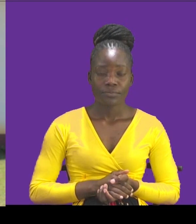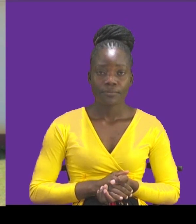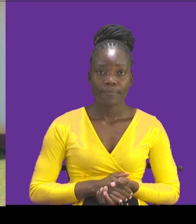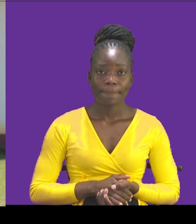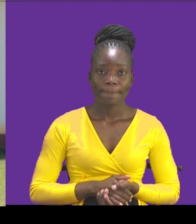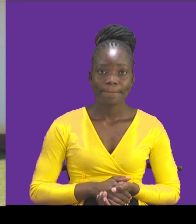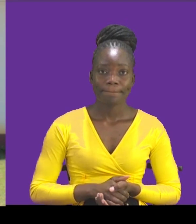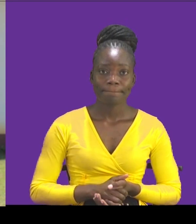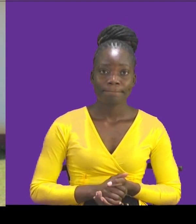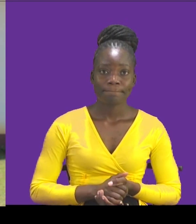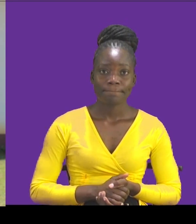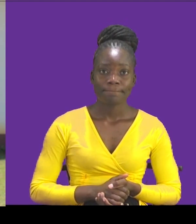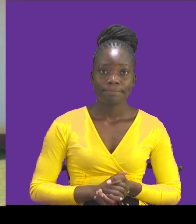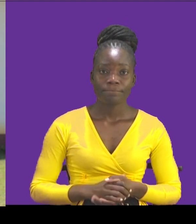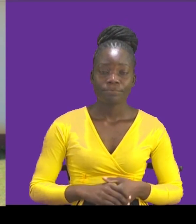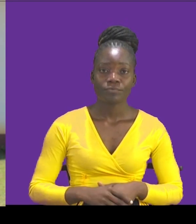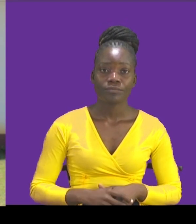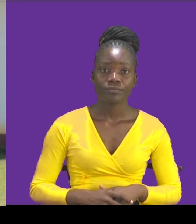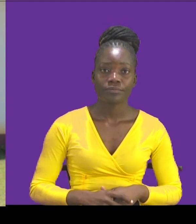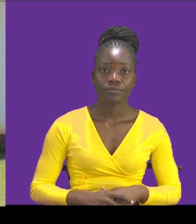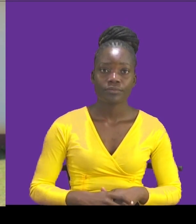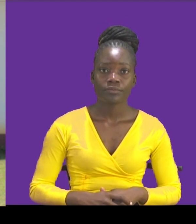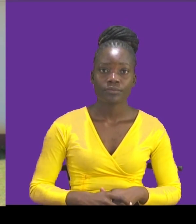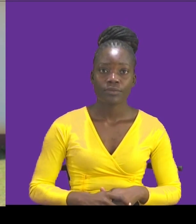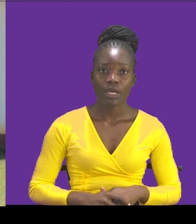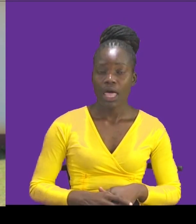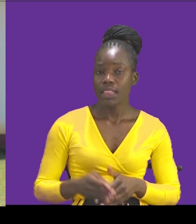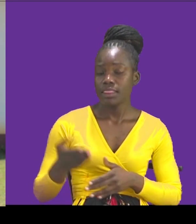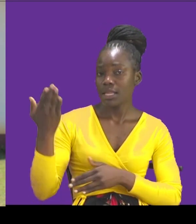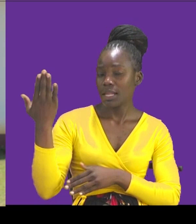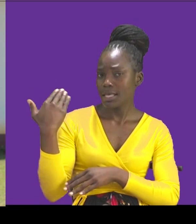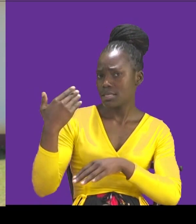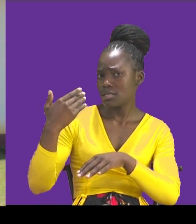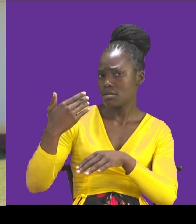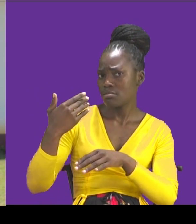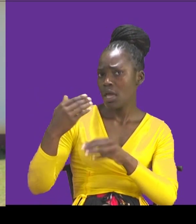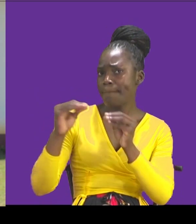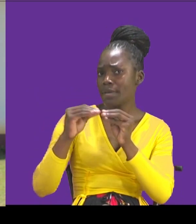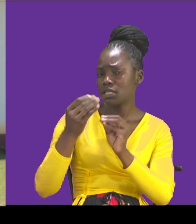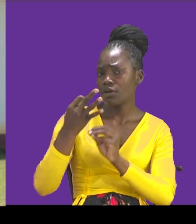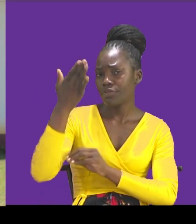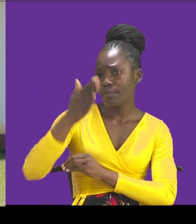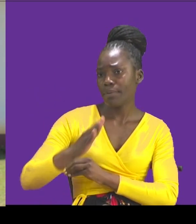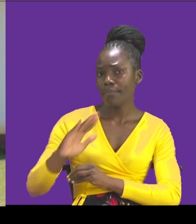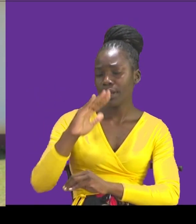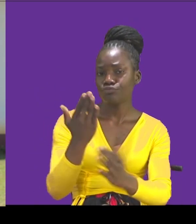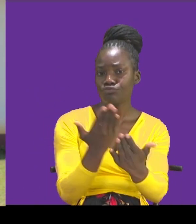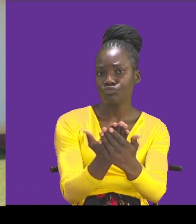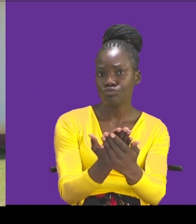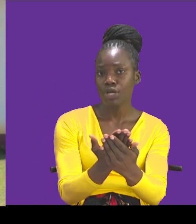early as the last session of the Parliament, we have already tabled a motion